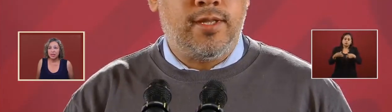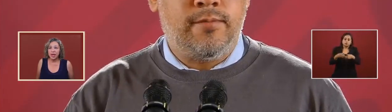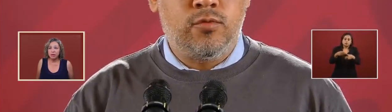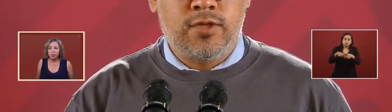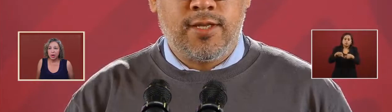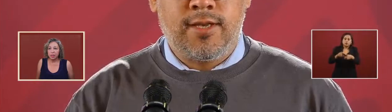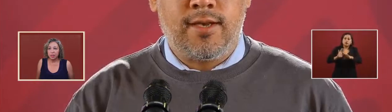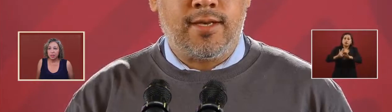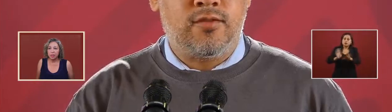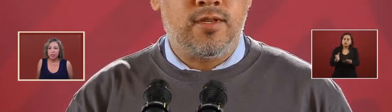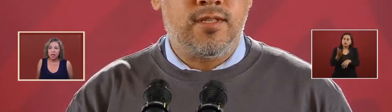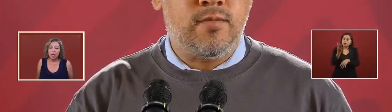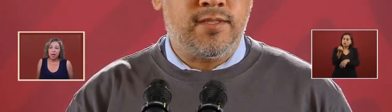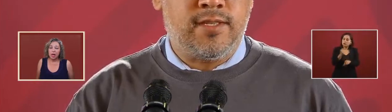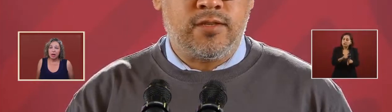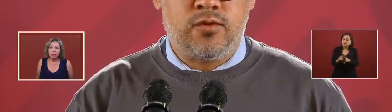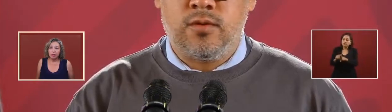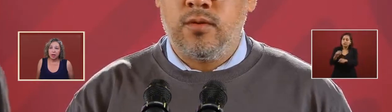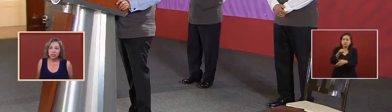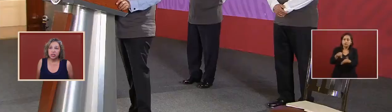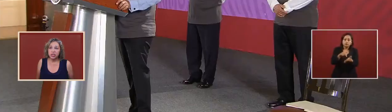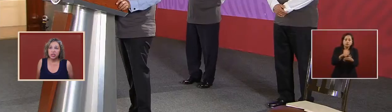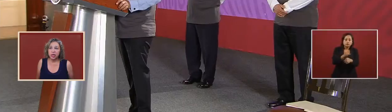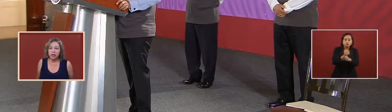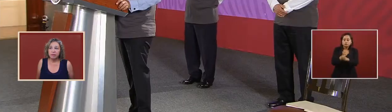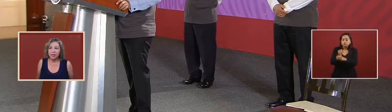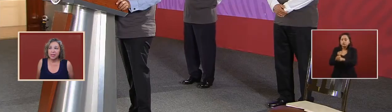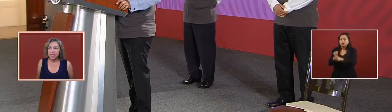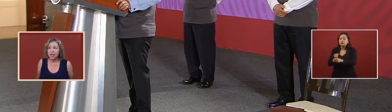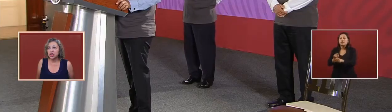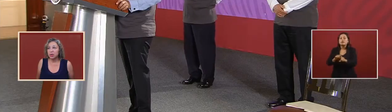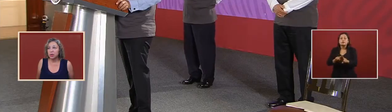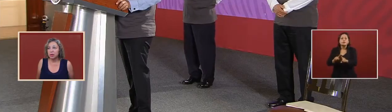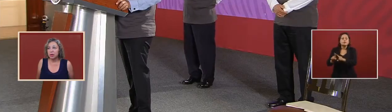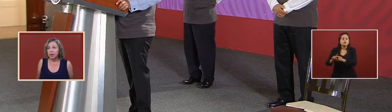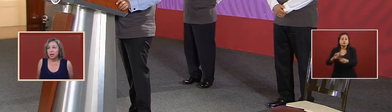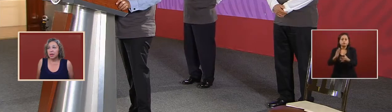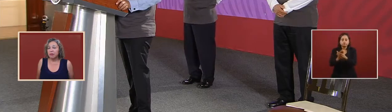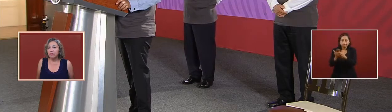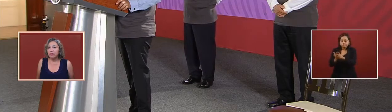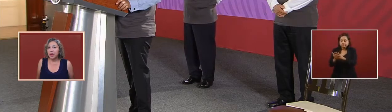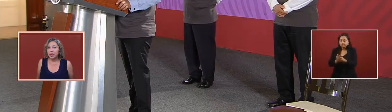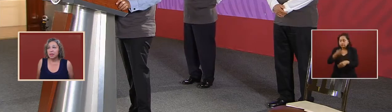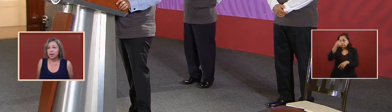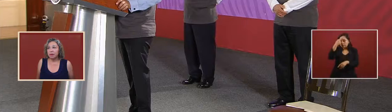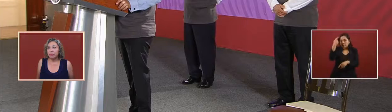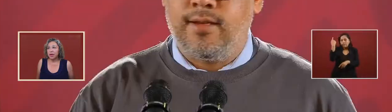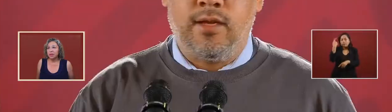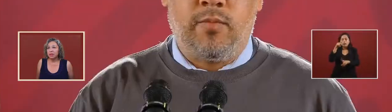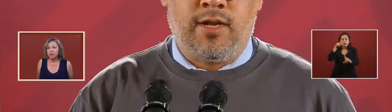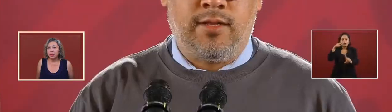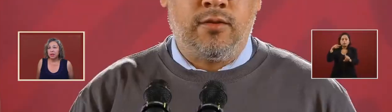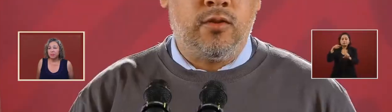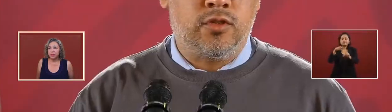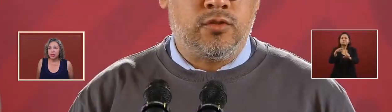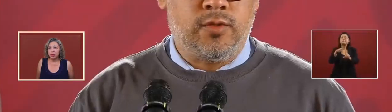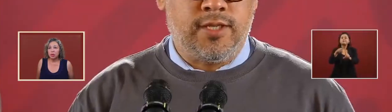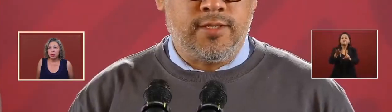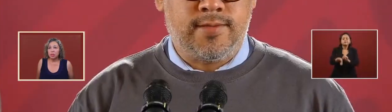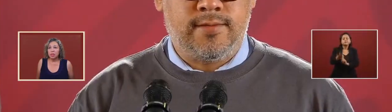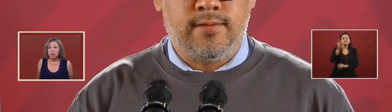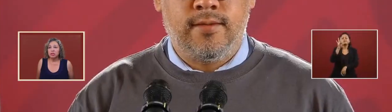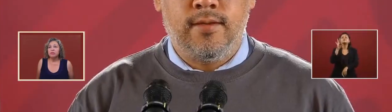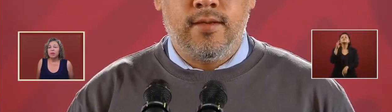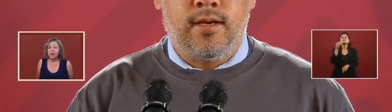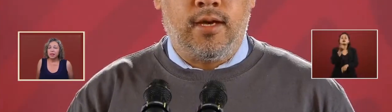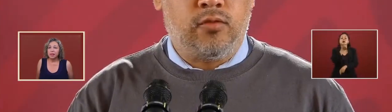unit nine processes of a search investigation with a final final uh final